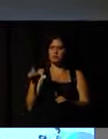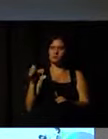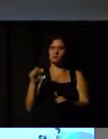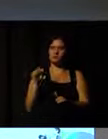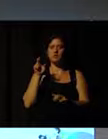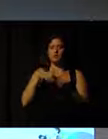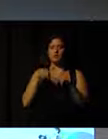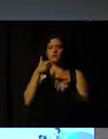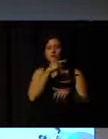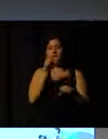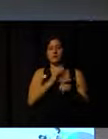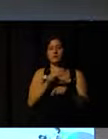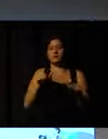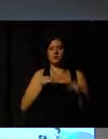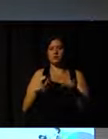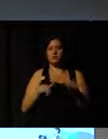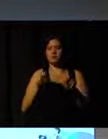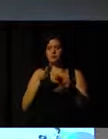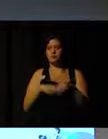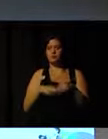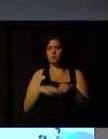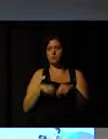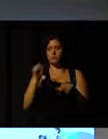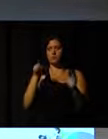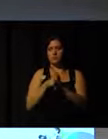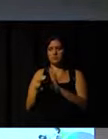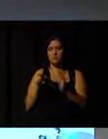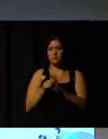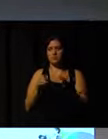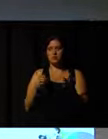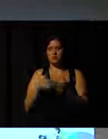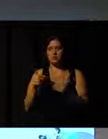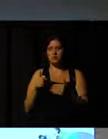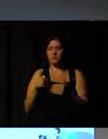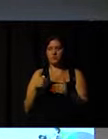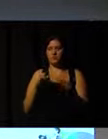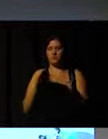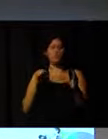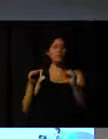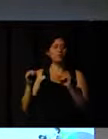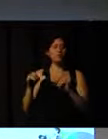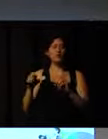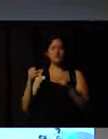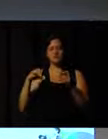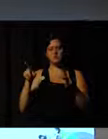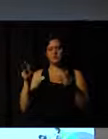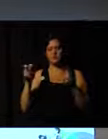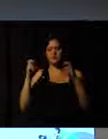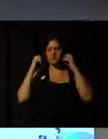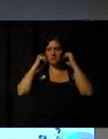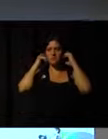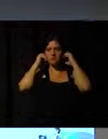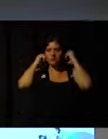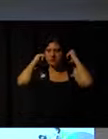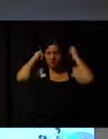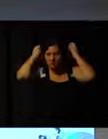to get to places where they want to work. He asks, can you comment on this theme?